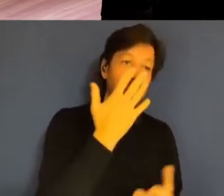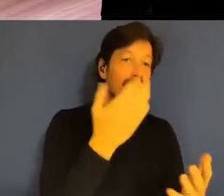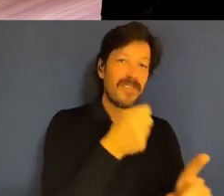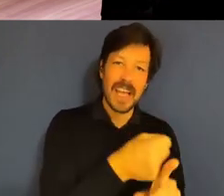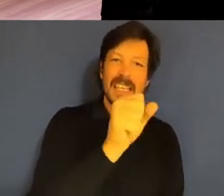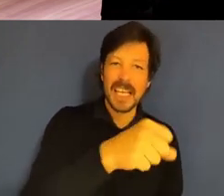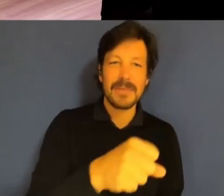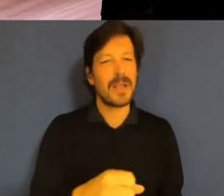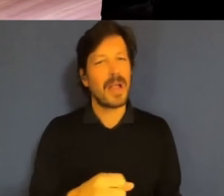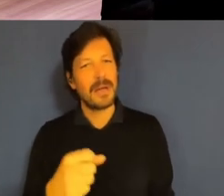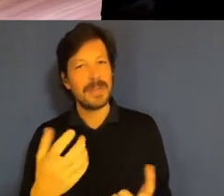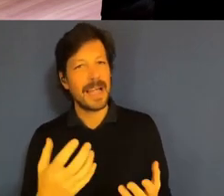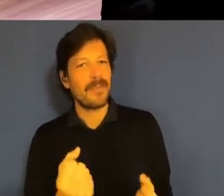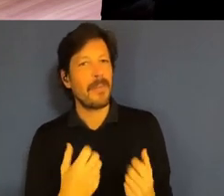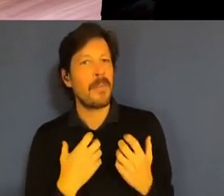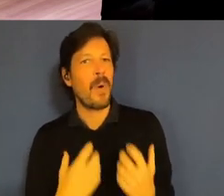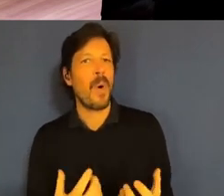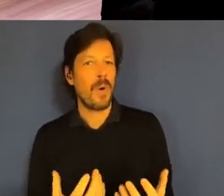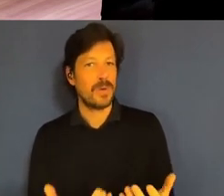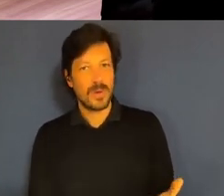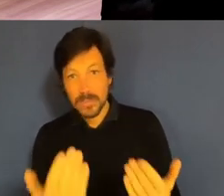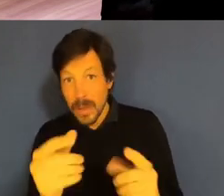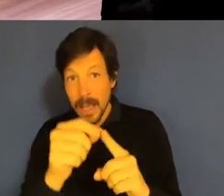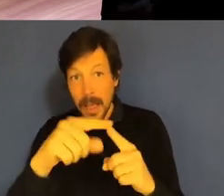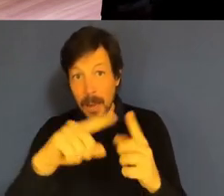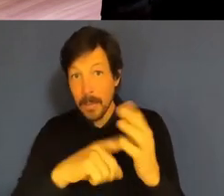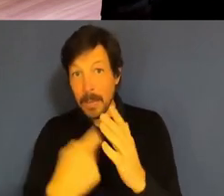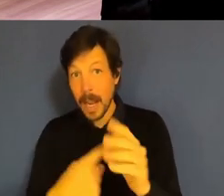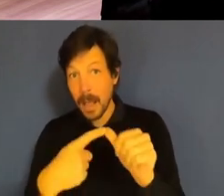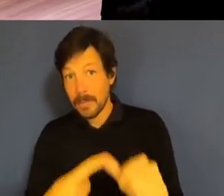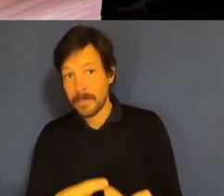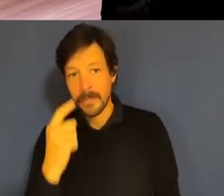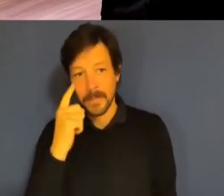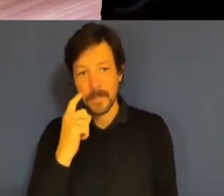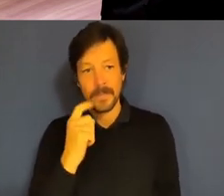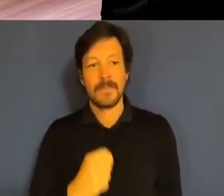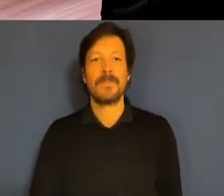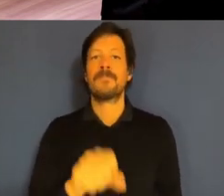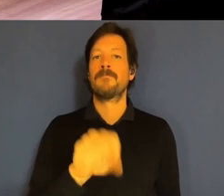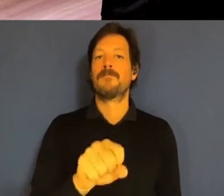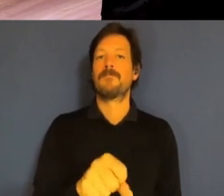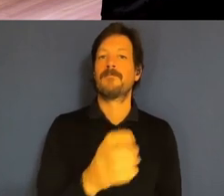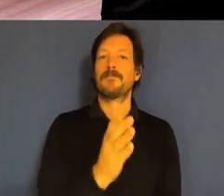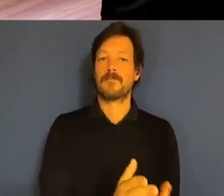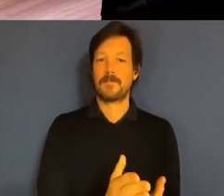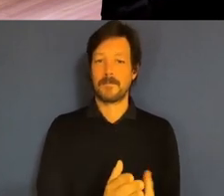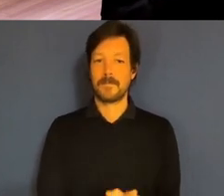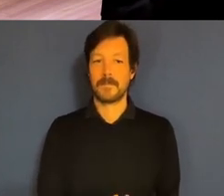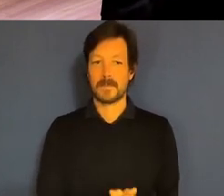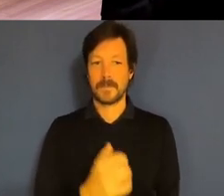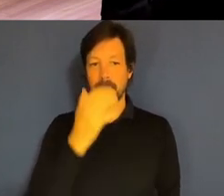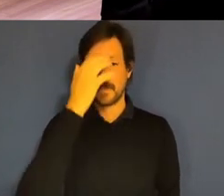it, I suspect. But Peter, can I invite you? Sure, sure. Thanks, Claire, for that.